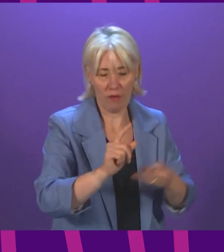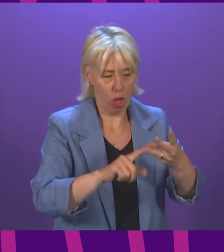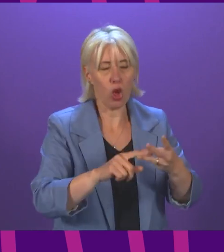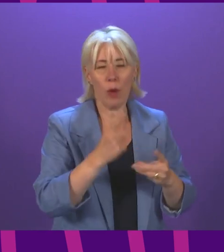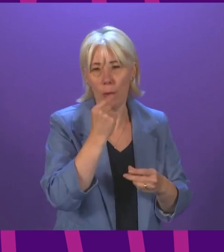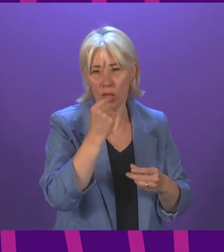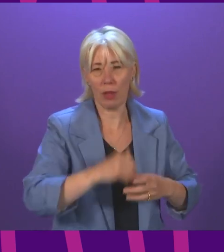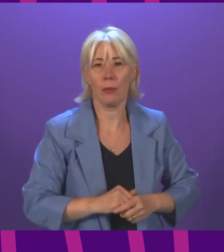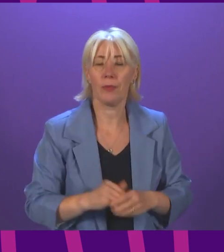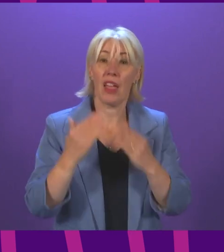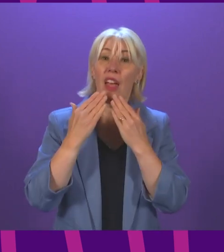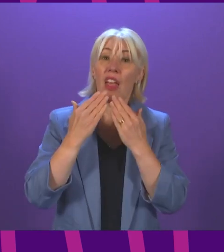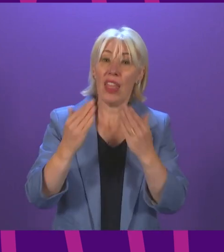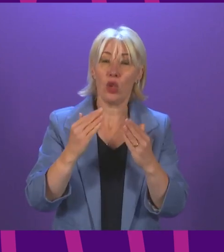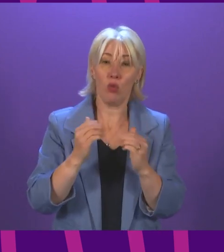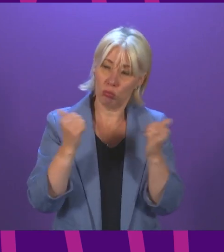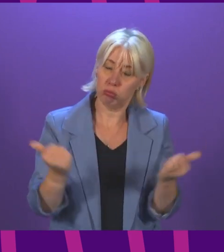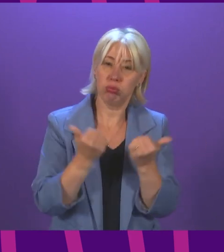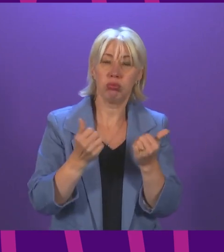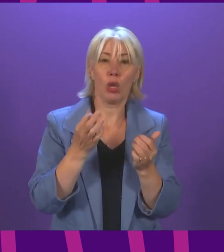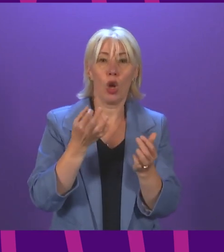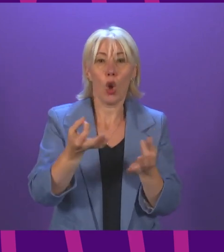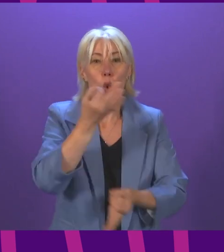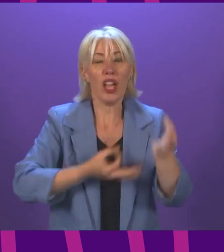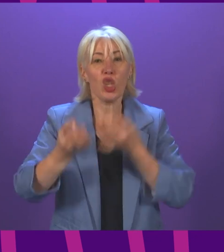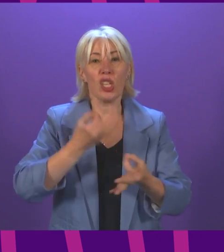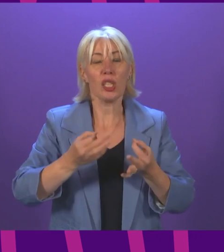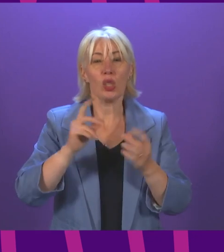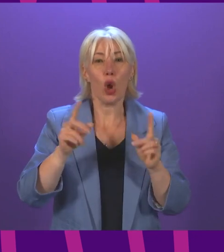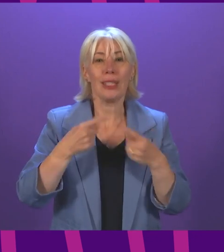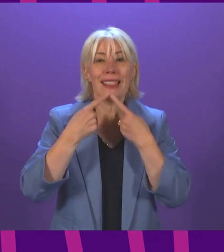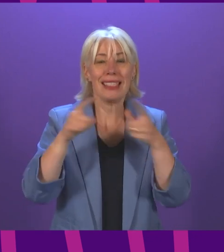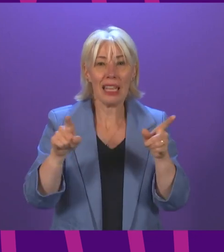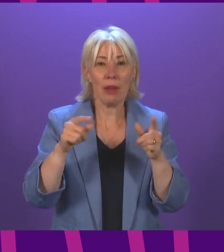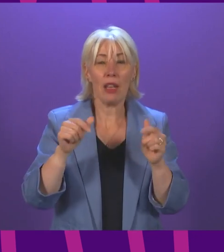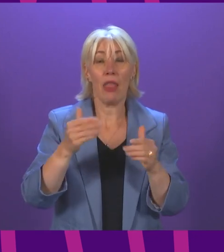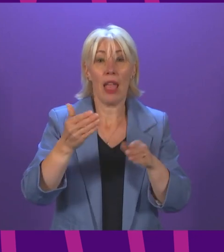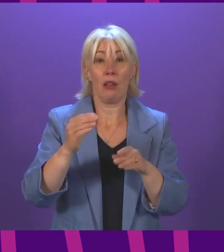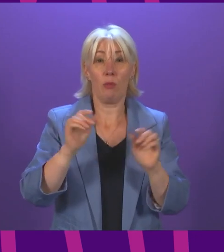Thank you very much. That concludes questions on the statements, and there will be a brief pause before we move to the next item of business.